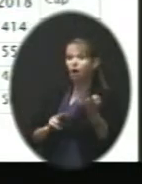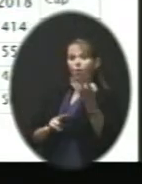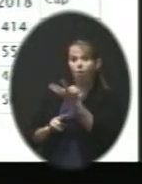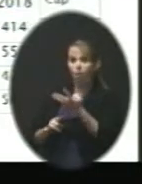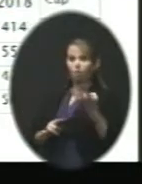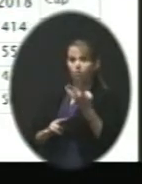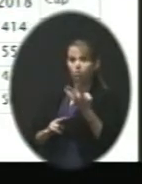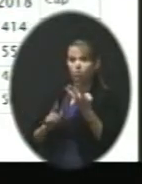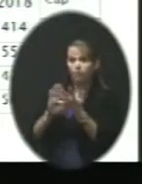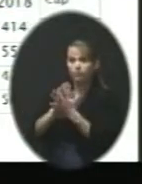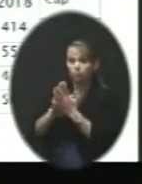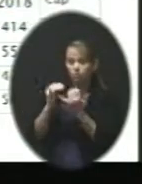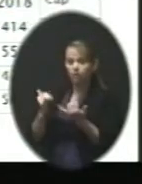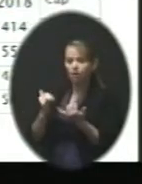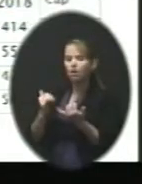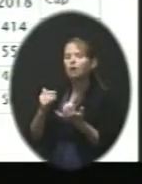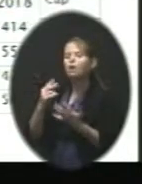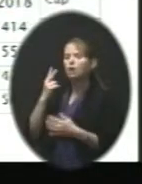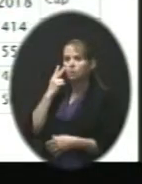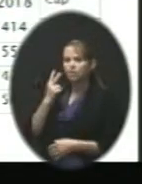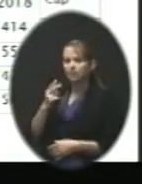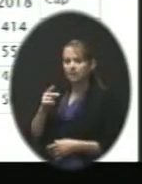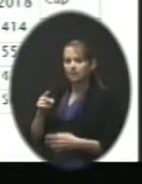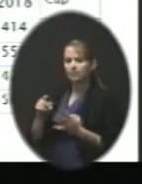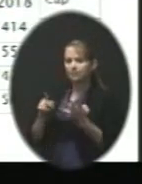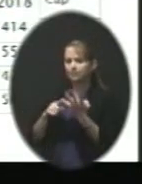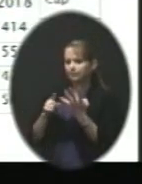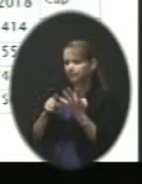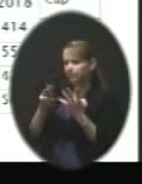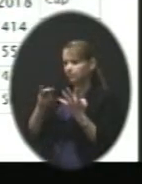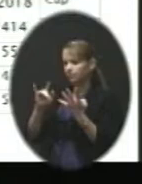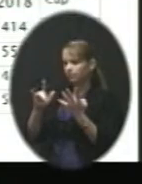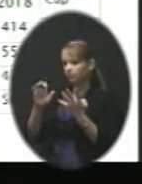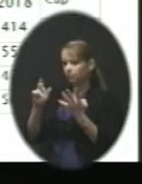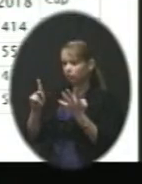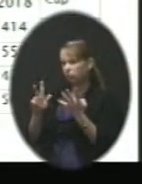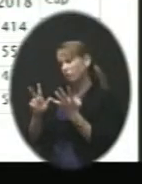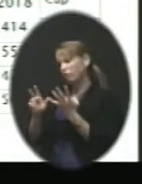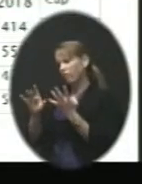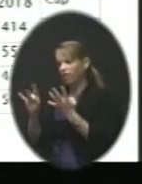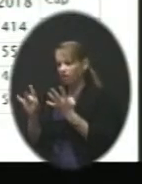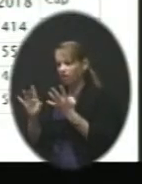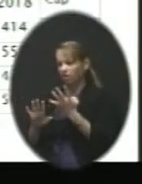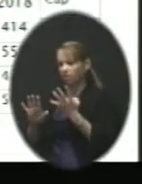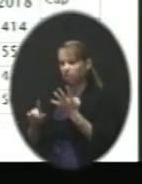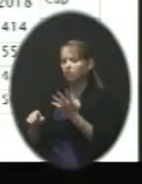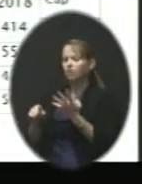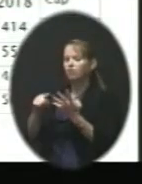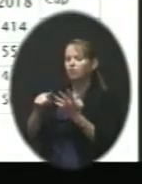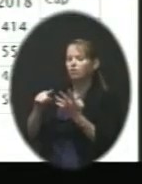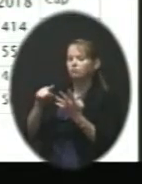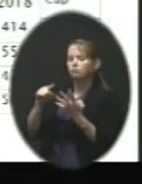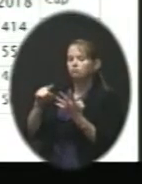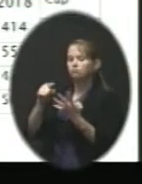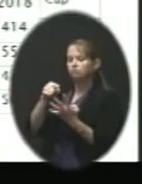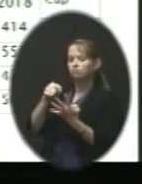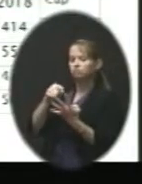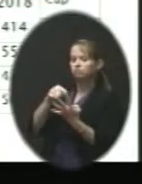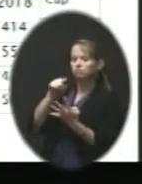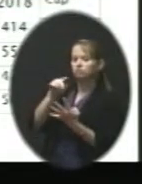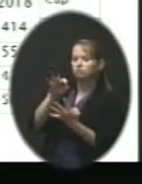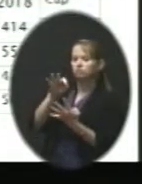now? And you'll see elementary, I mean Millbrook, excuse me, at about 388. You'll see Forest View at about,